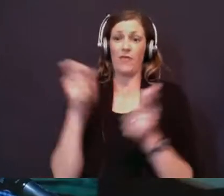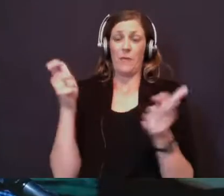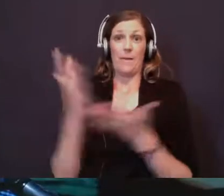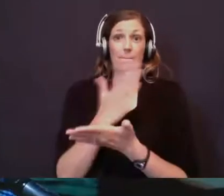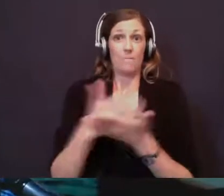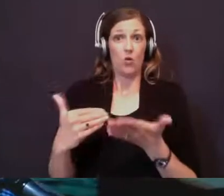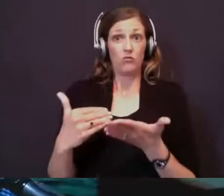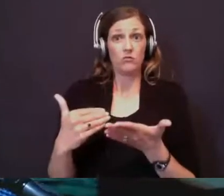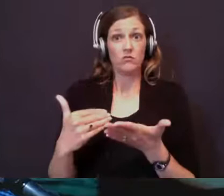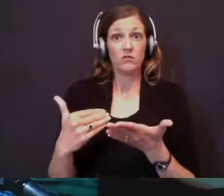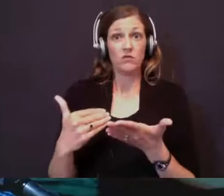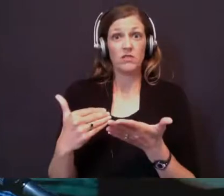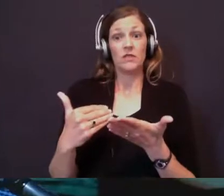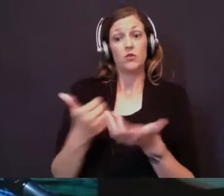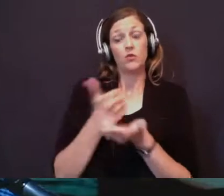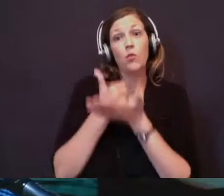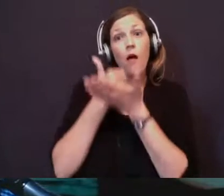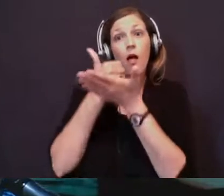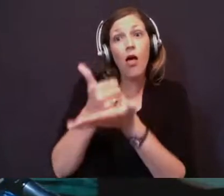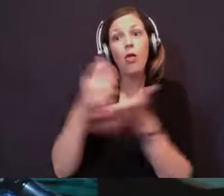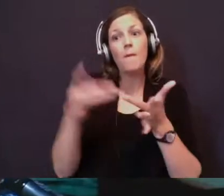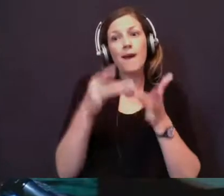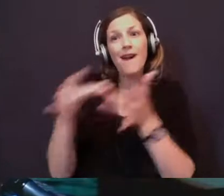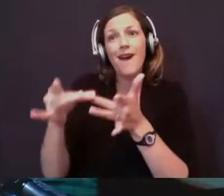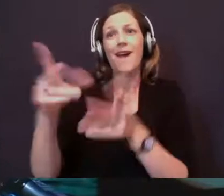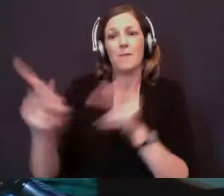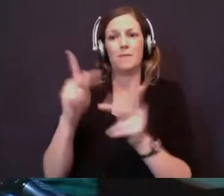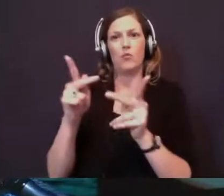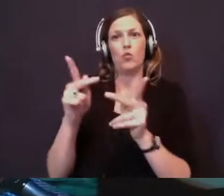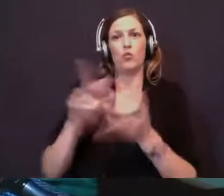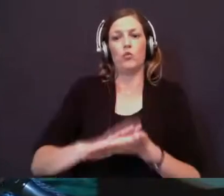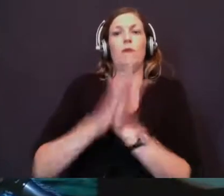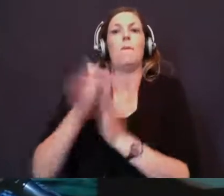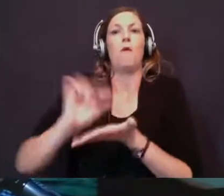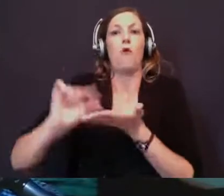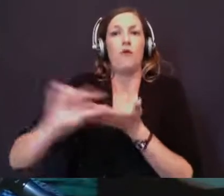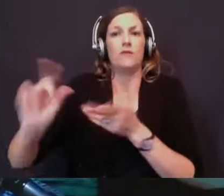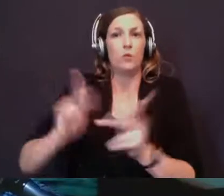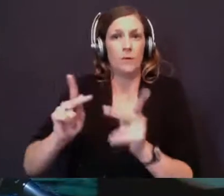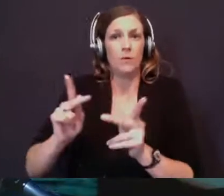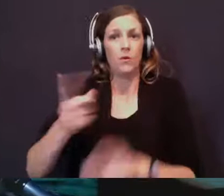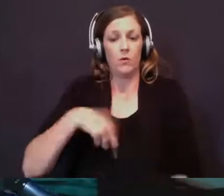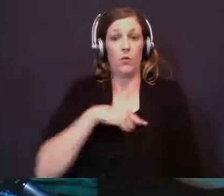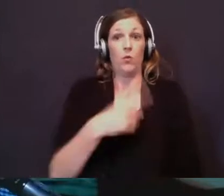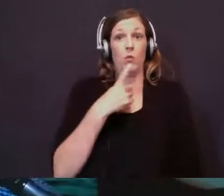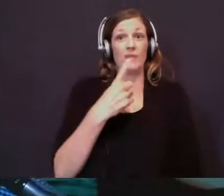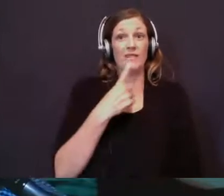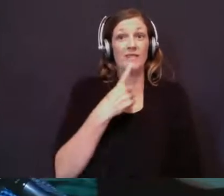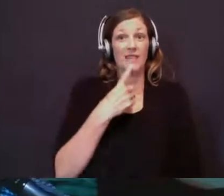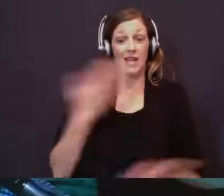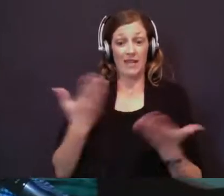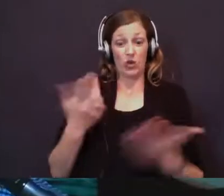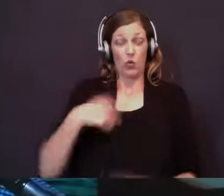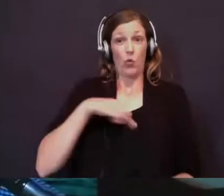platform is to shepherd people to being gospel people. We say here at Austin Oaks Church that we are